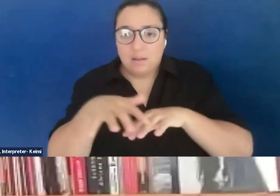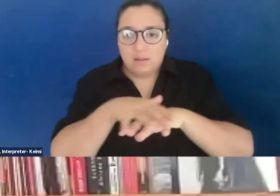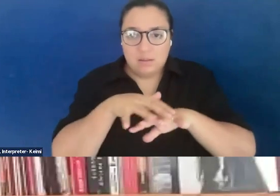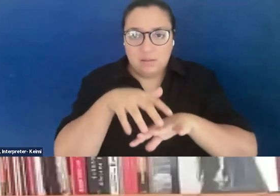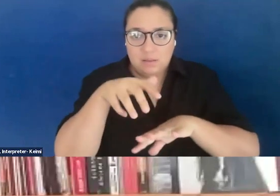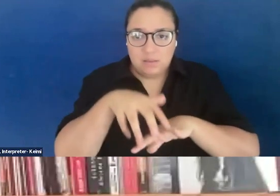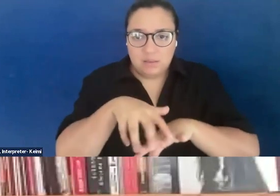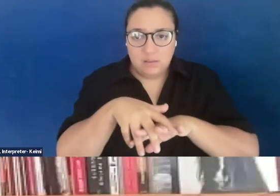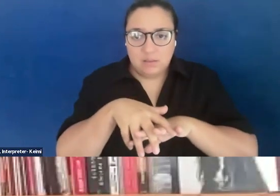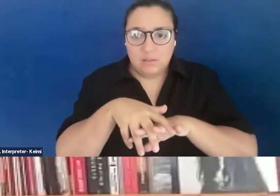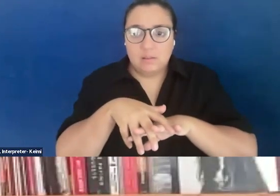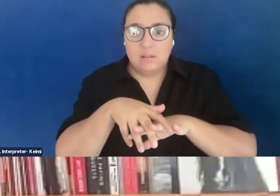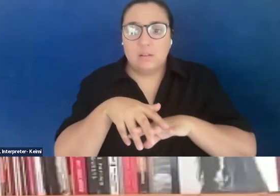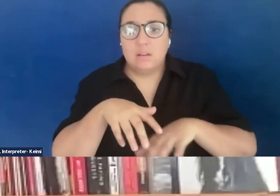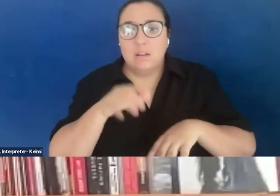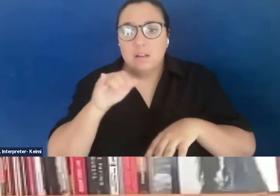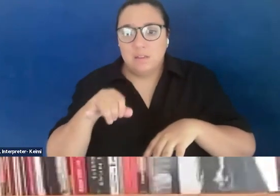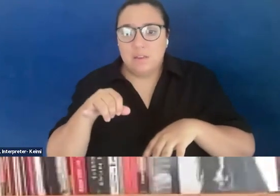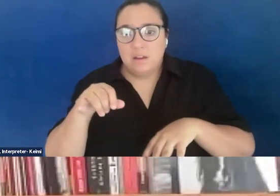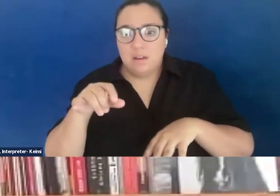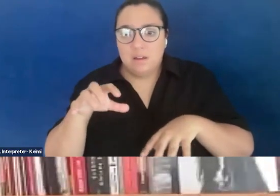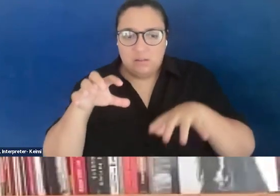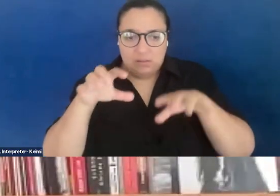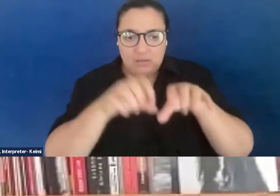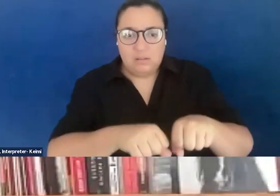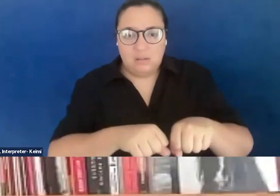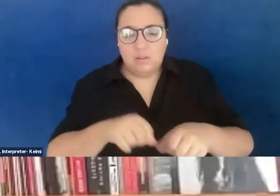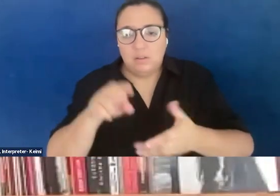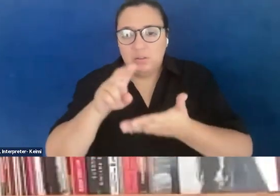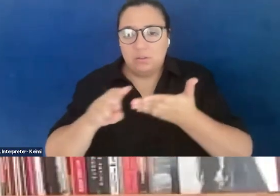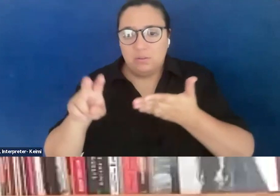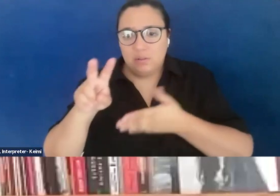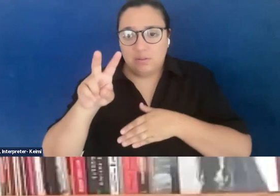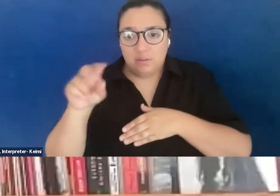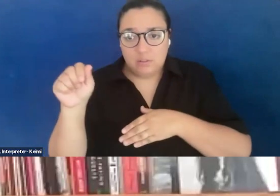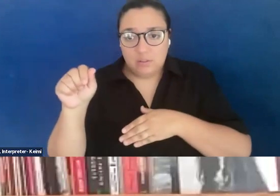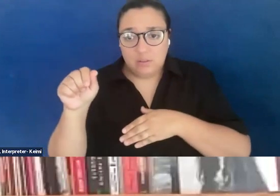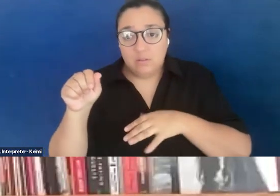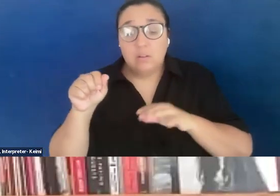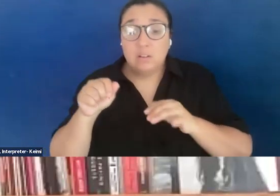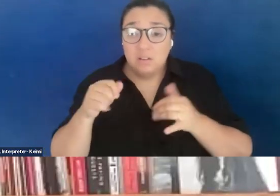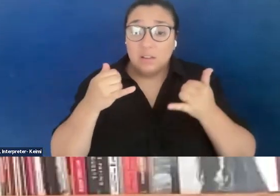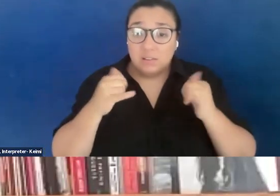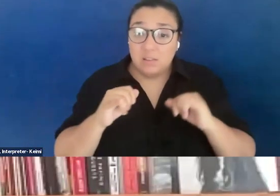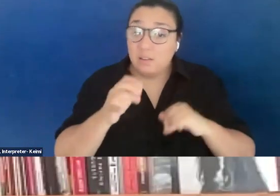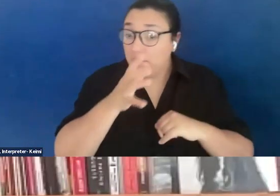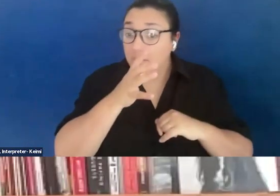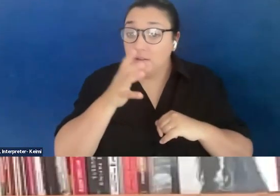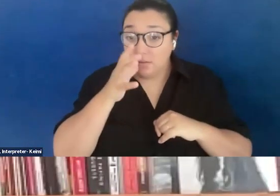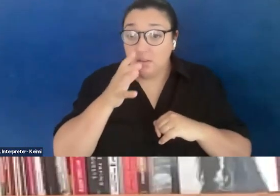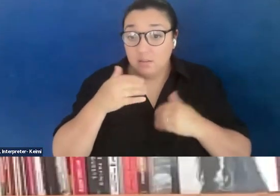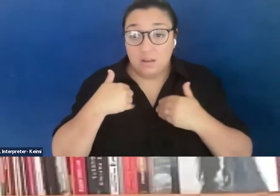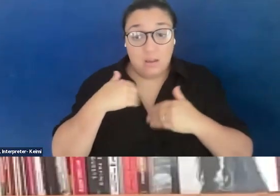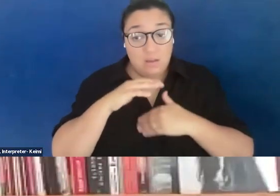state, the settlement of the University of Virginia that we're on, which is still a plantation and has all of its plantation